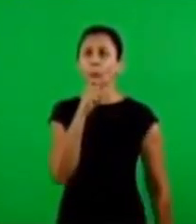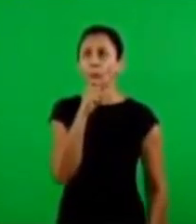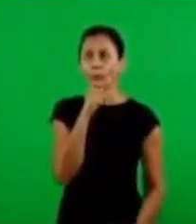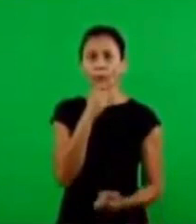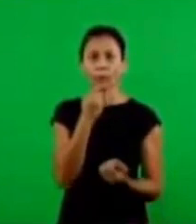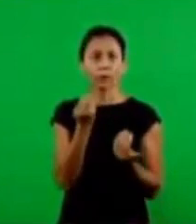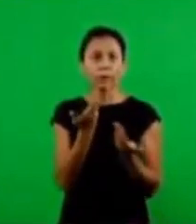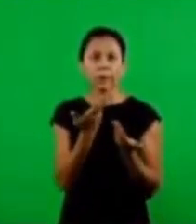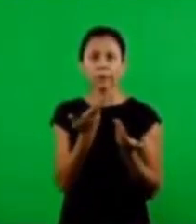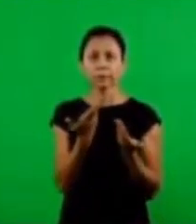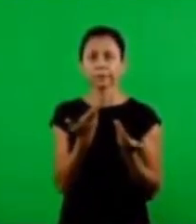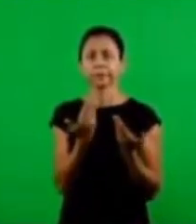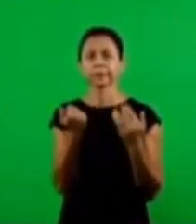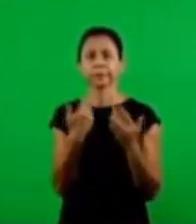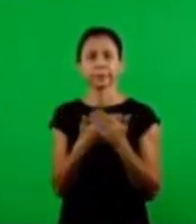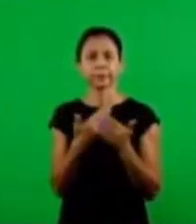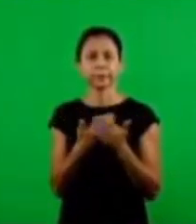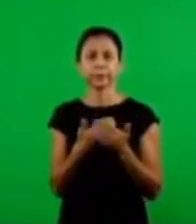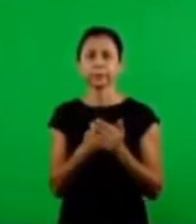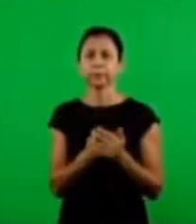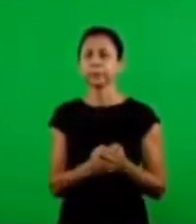word it is just conversation